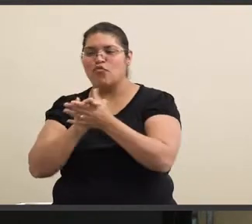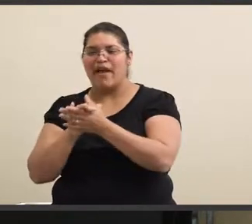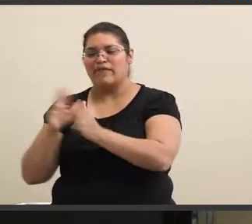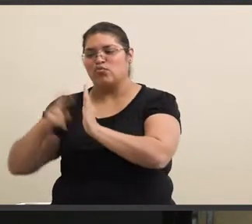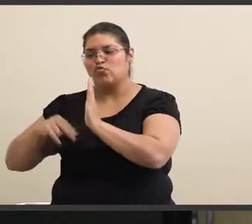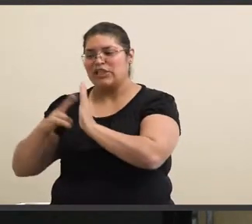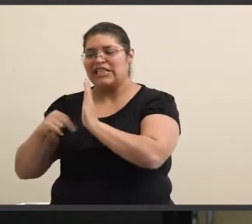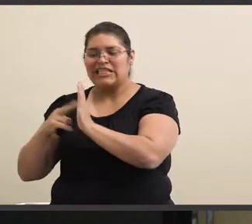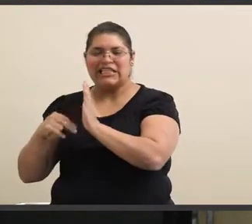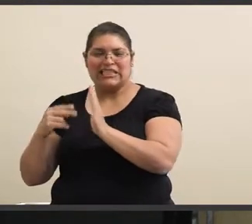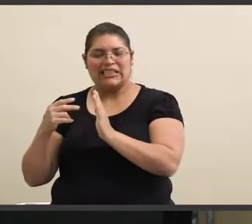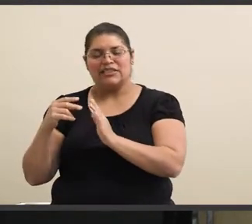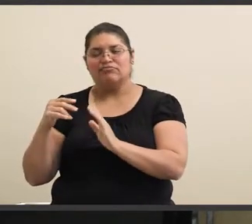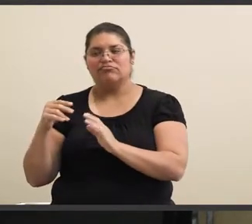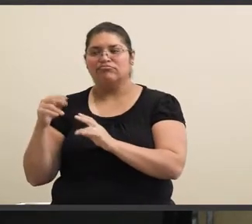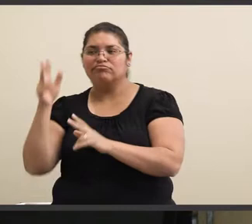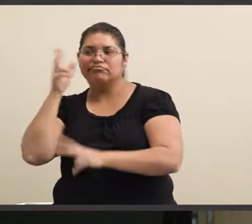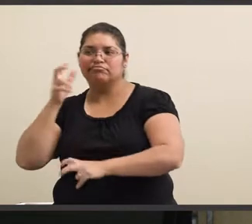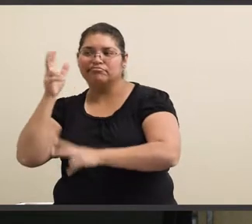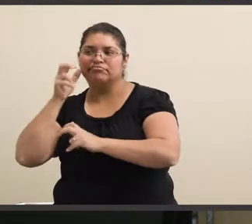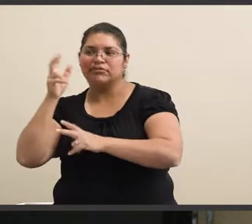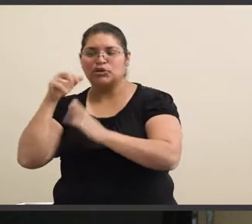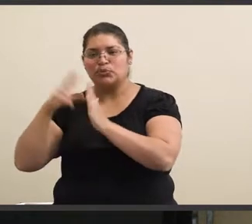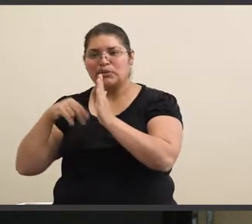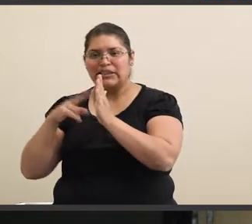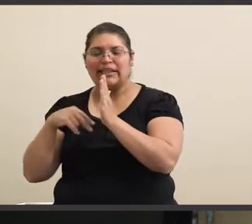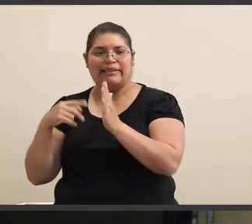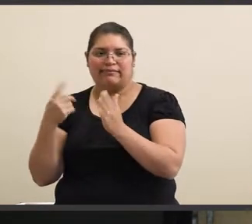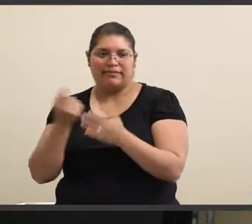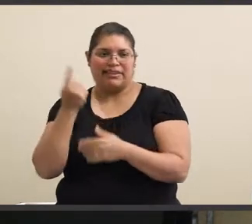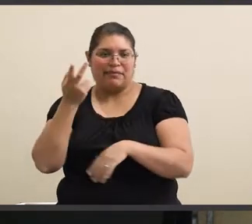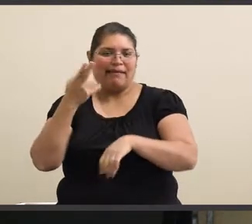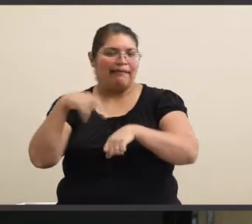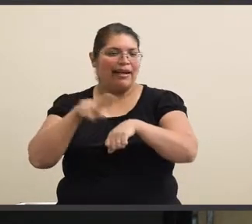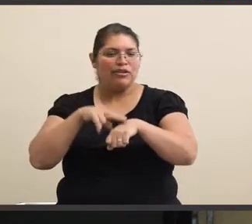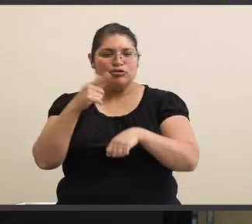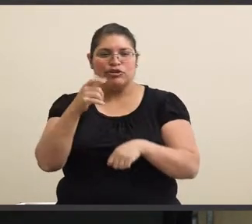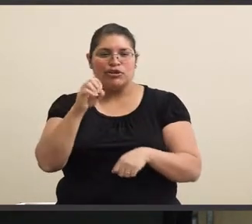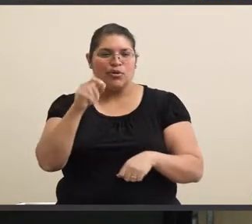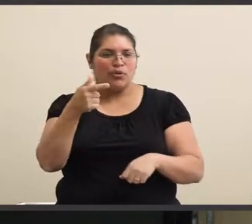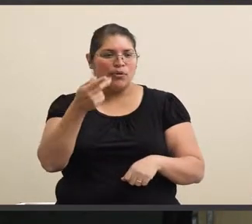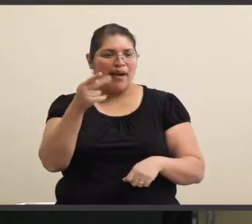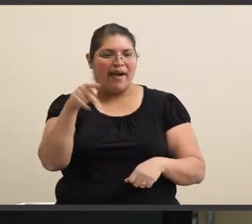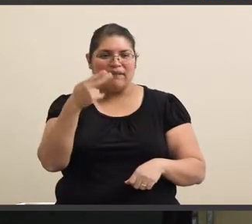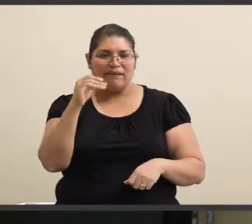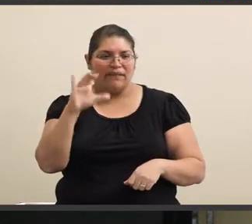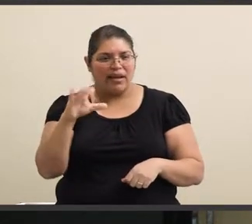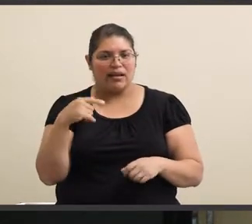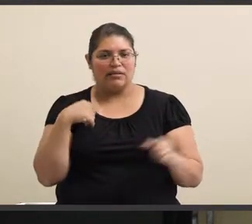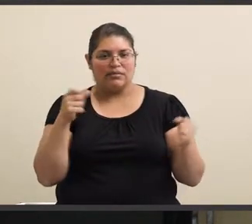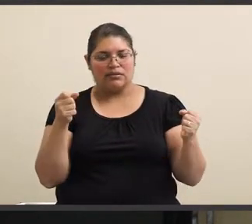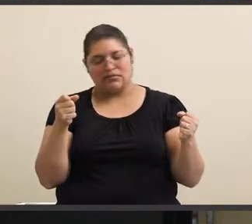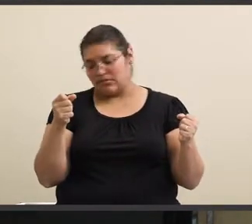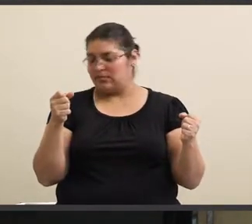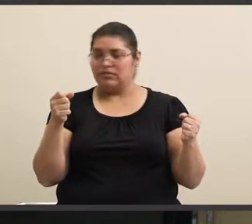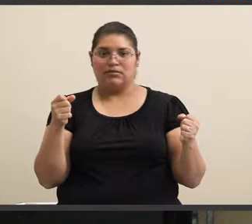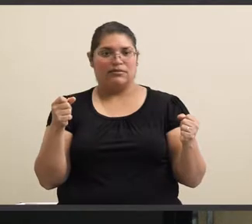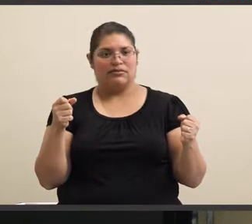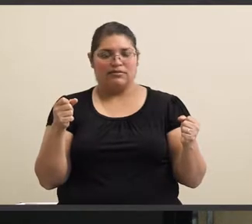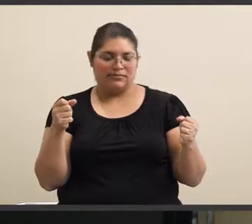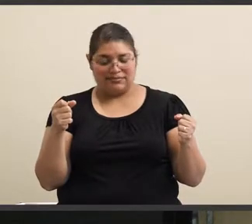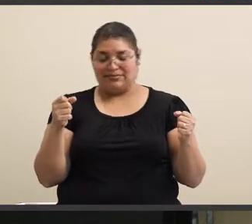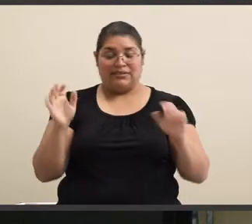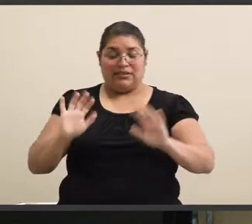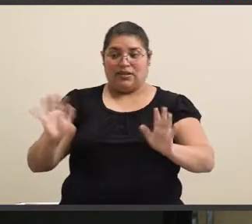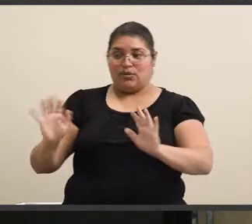She's like a magazine queen. So she's reading something out of National Geographic or a historian or whatever. And I fell asleep